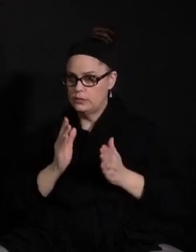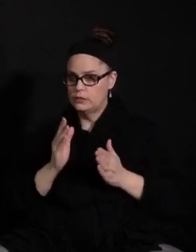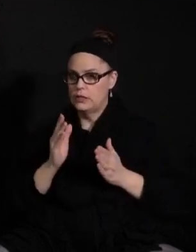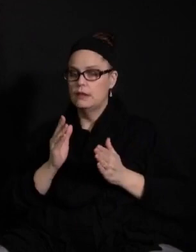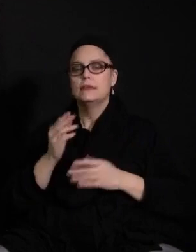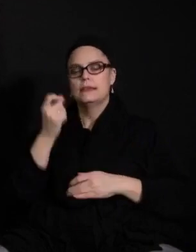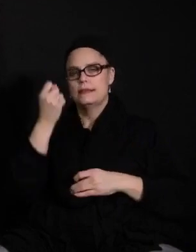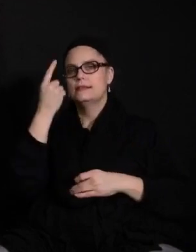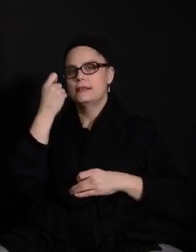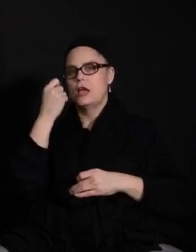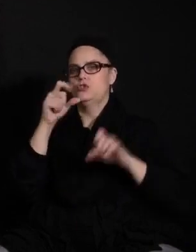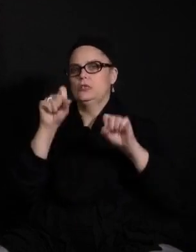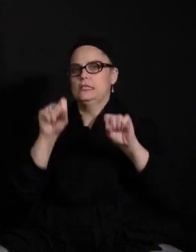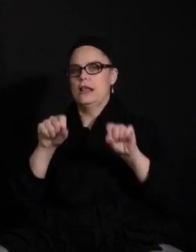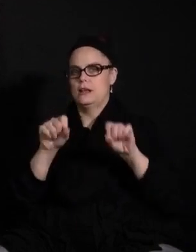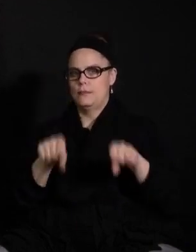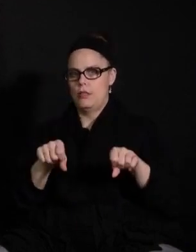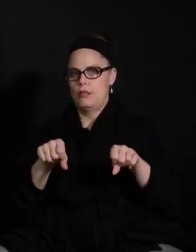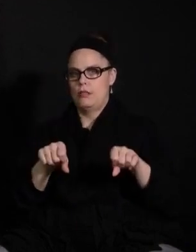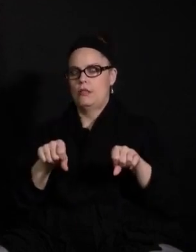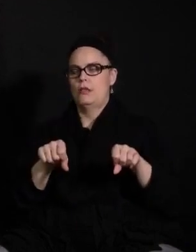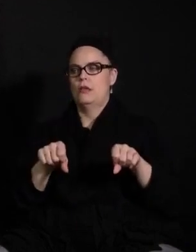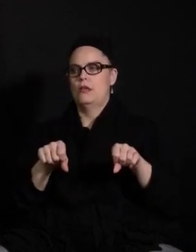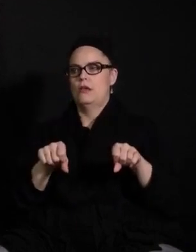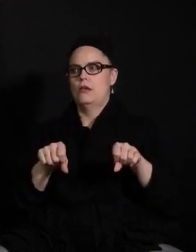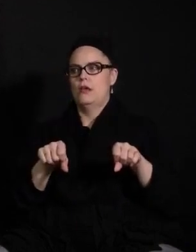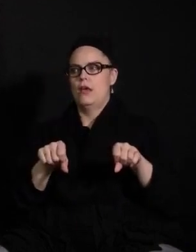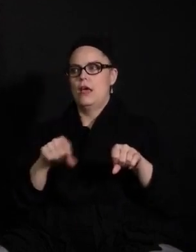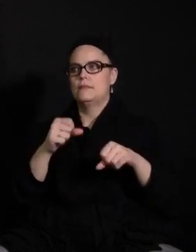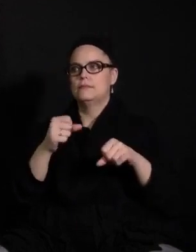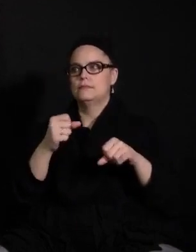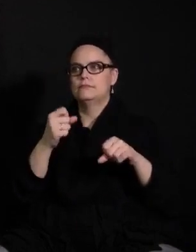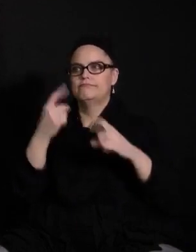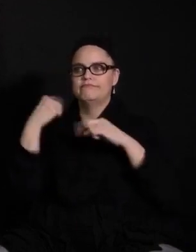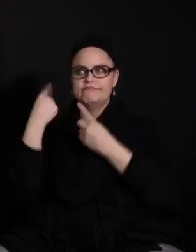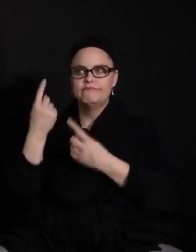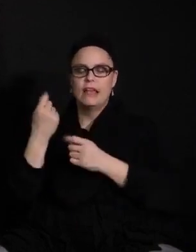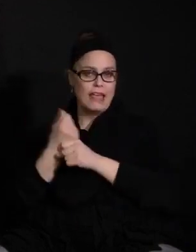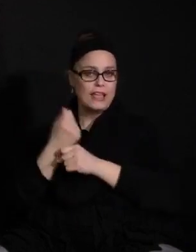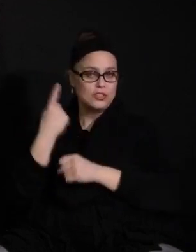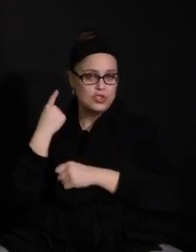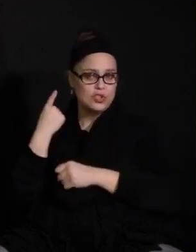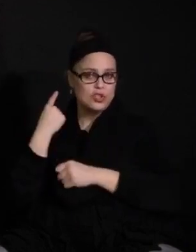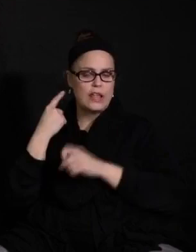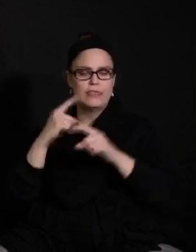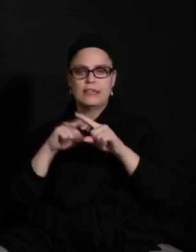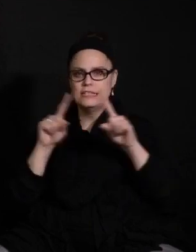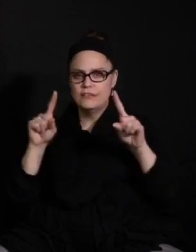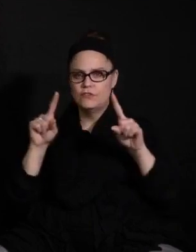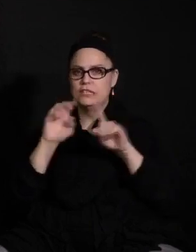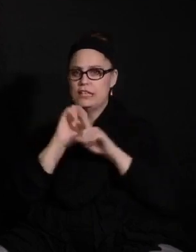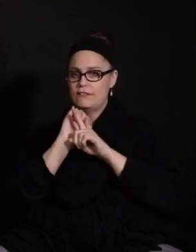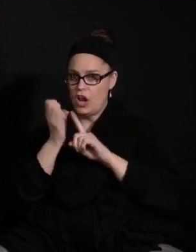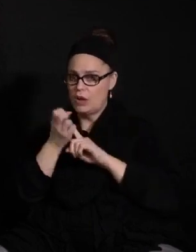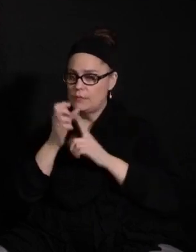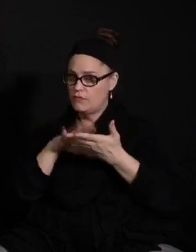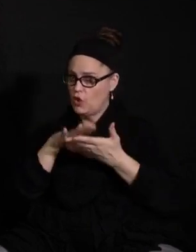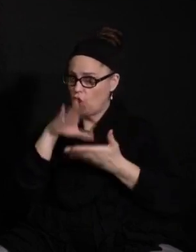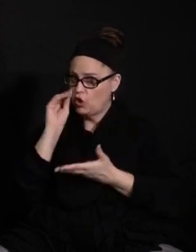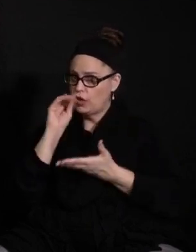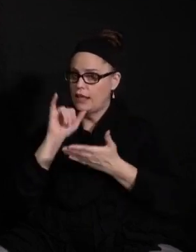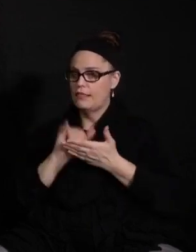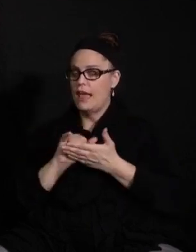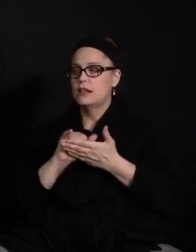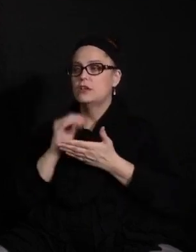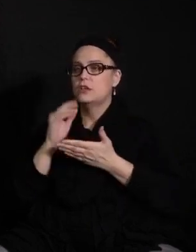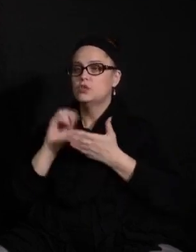understandable given the last year and the differences in learning environments that students would not